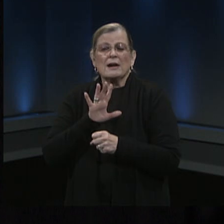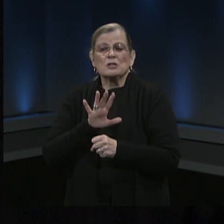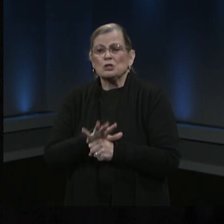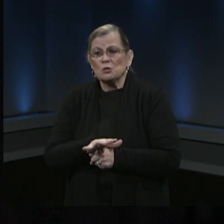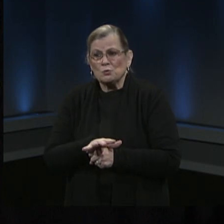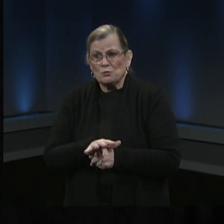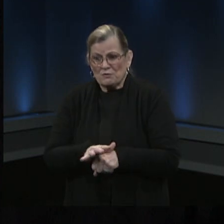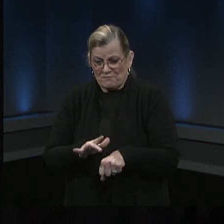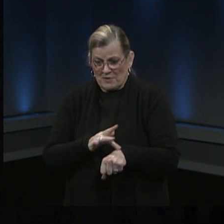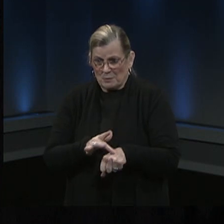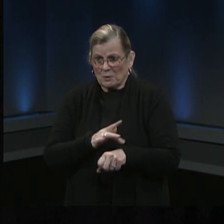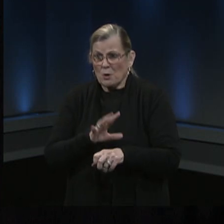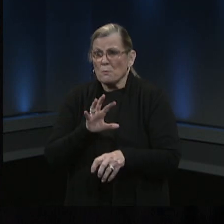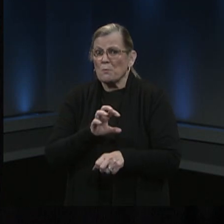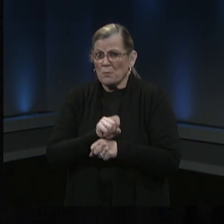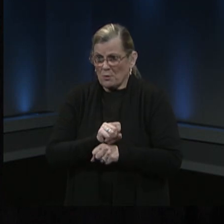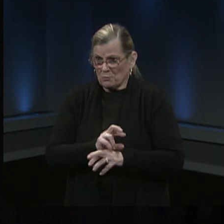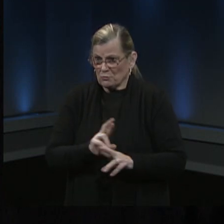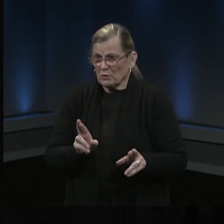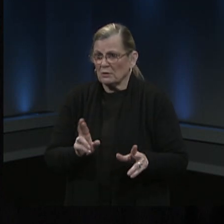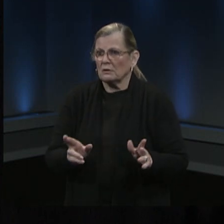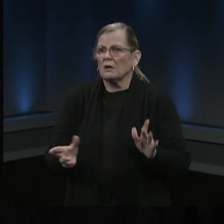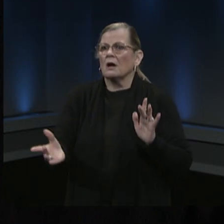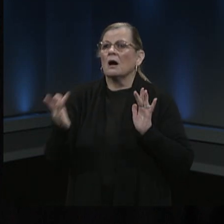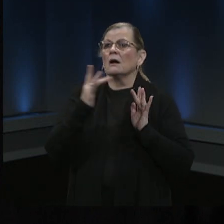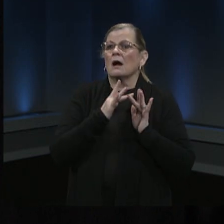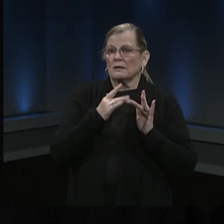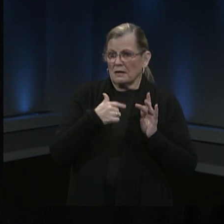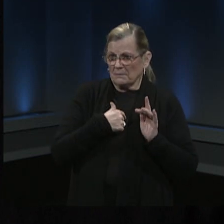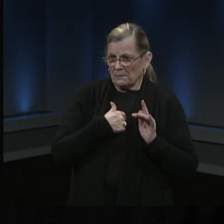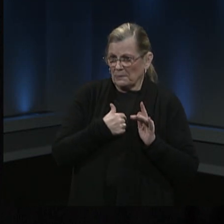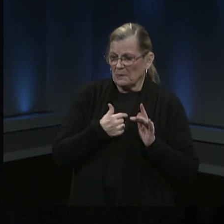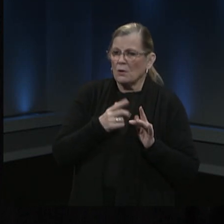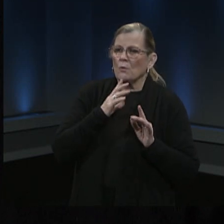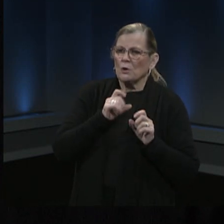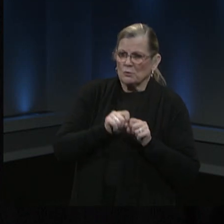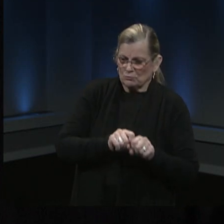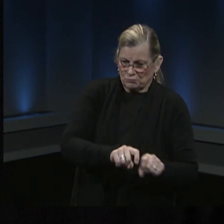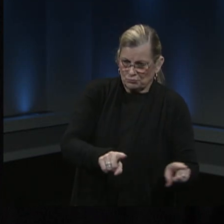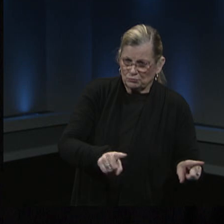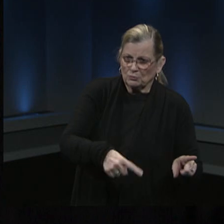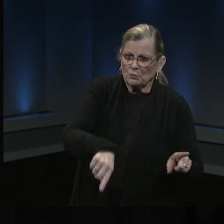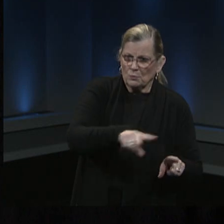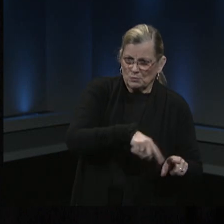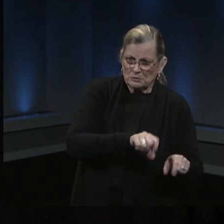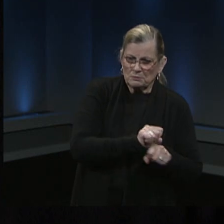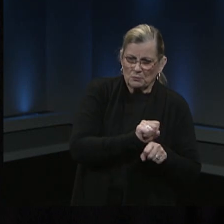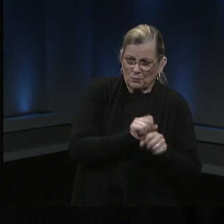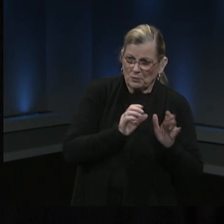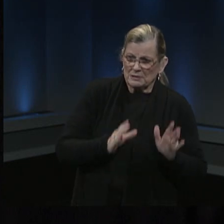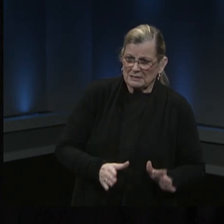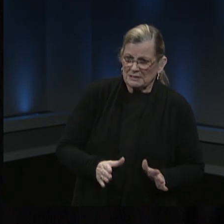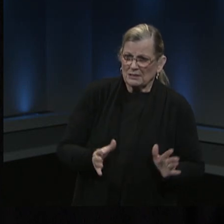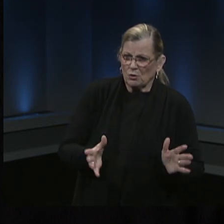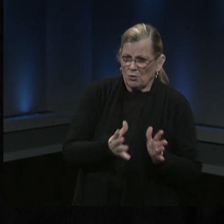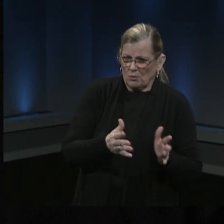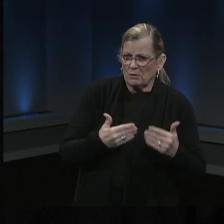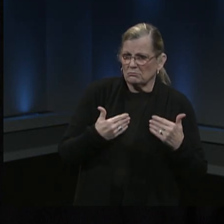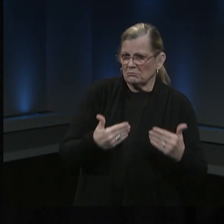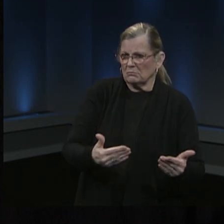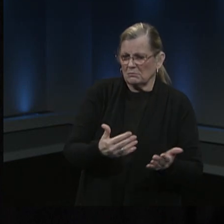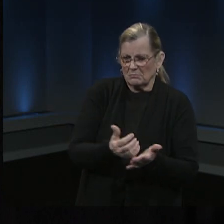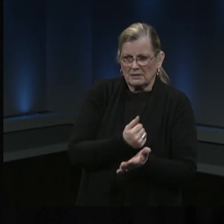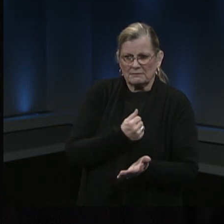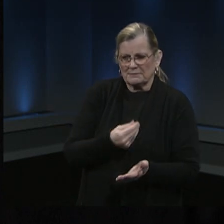they will contact us and we'll be able to send messages out to our employees, encouraging them to sign up for additional